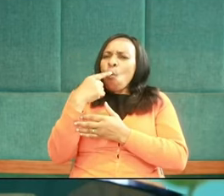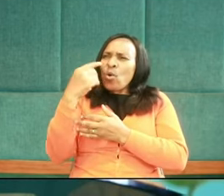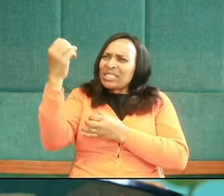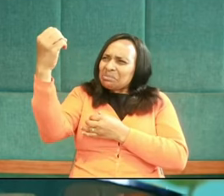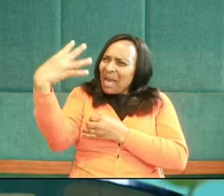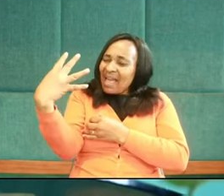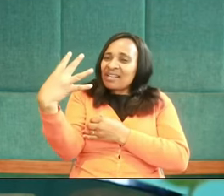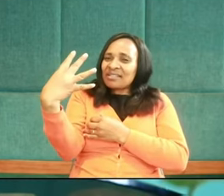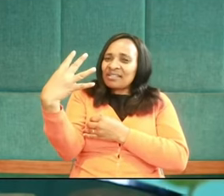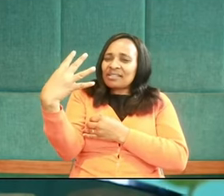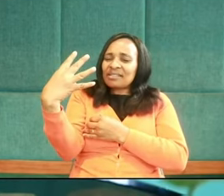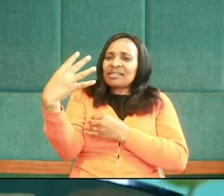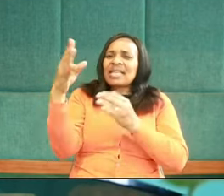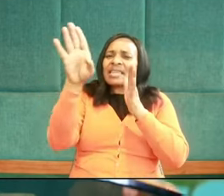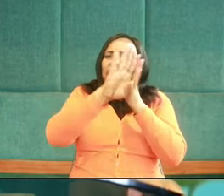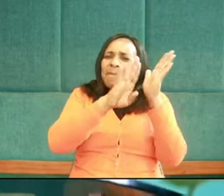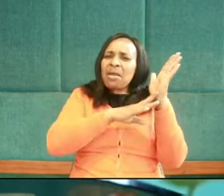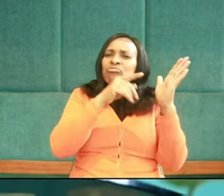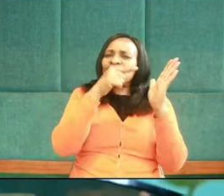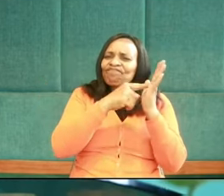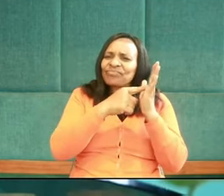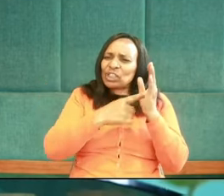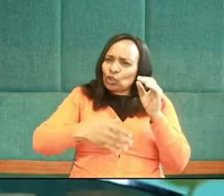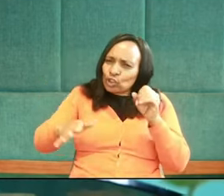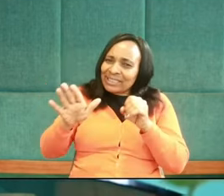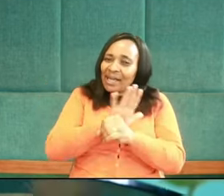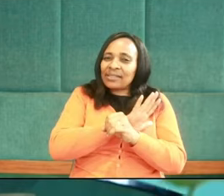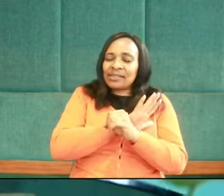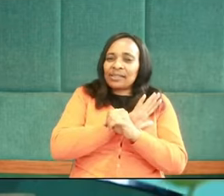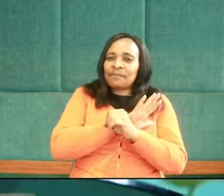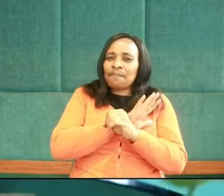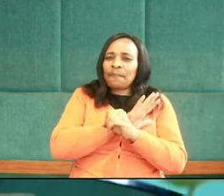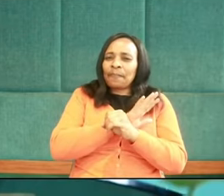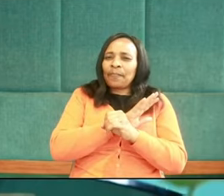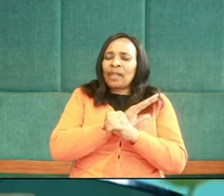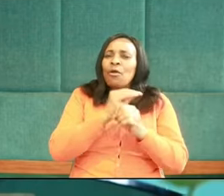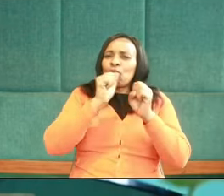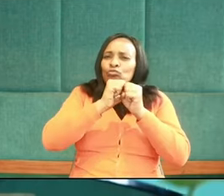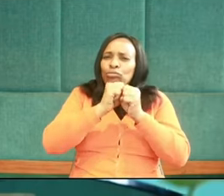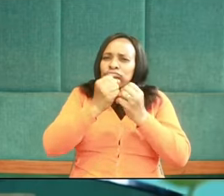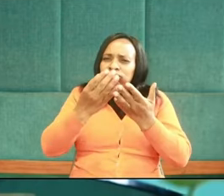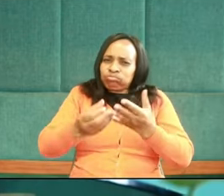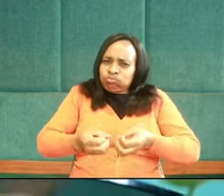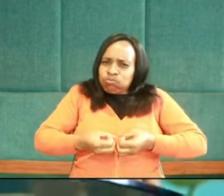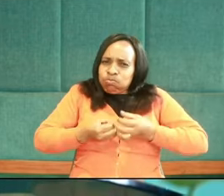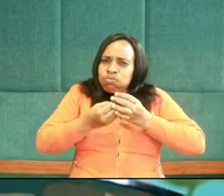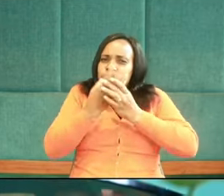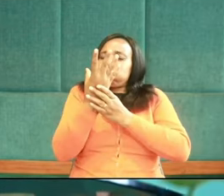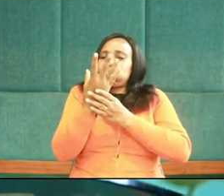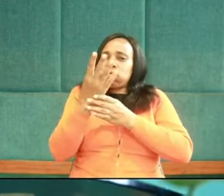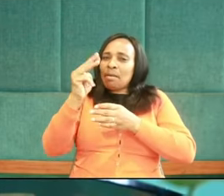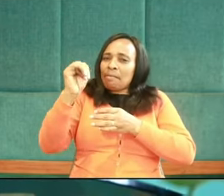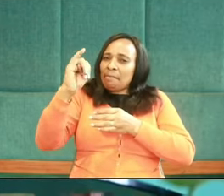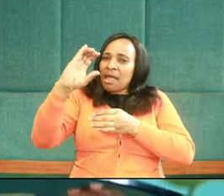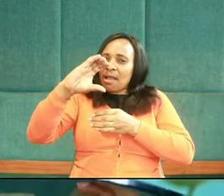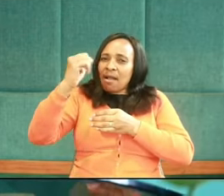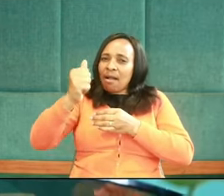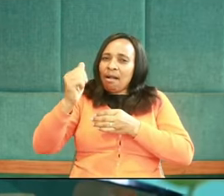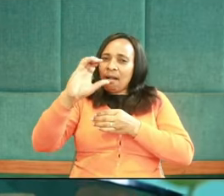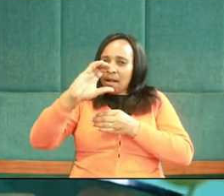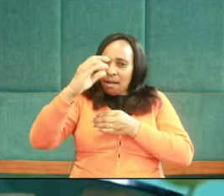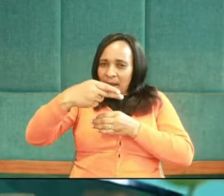inspired the Bible in its entirety, will illuminate Micah chapter